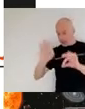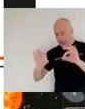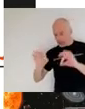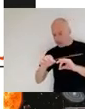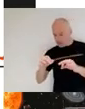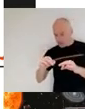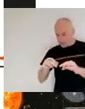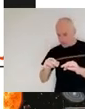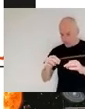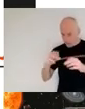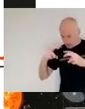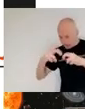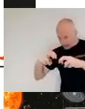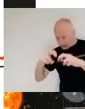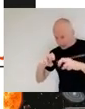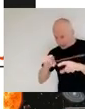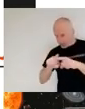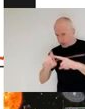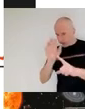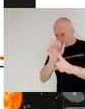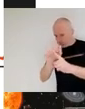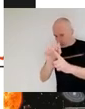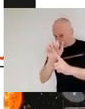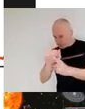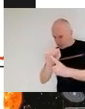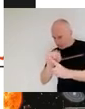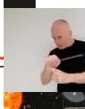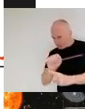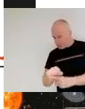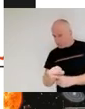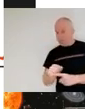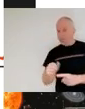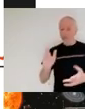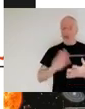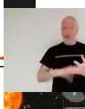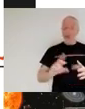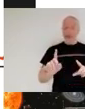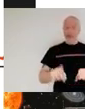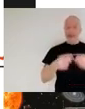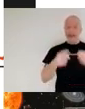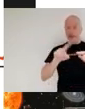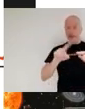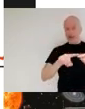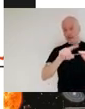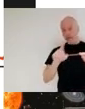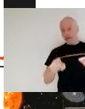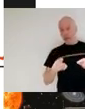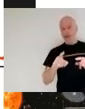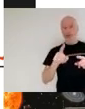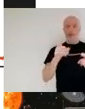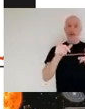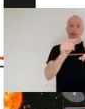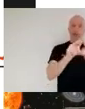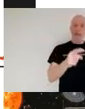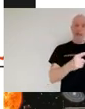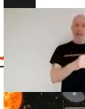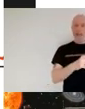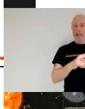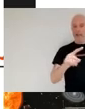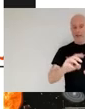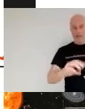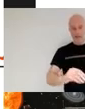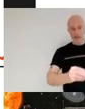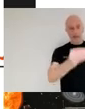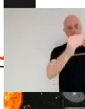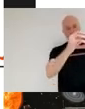data for a lot of the different kind of silicates that we would be looking at when it comes to planetary formation and you can see that